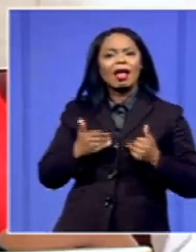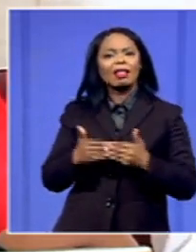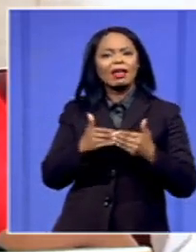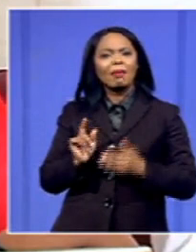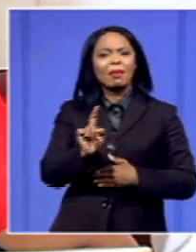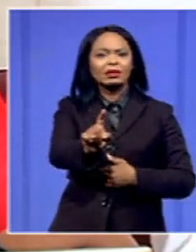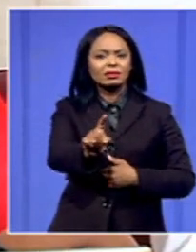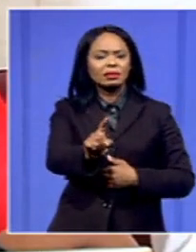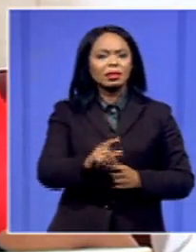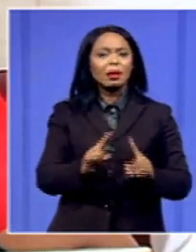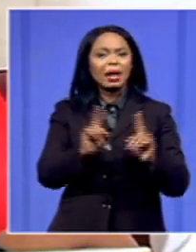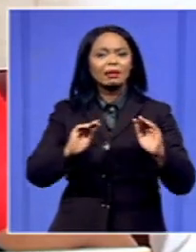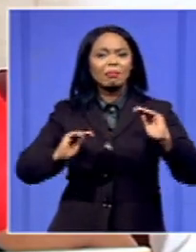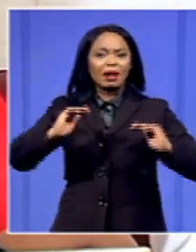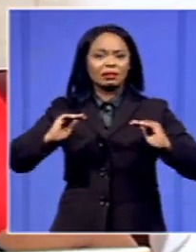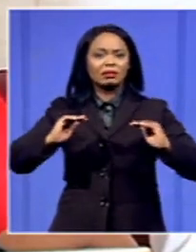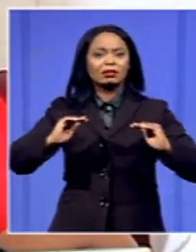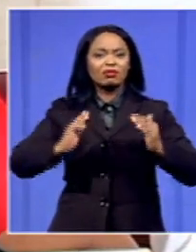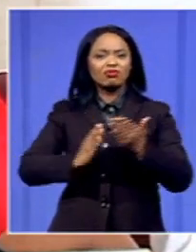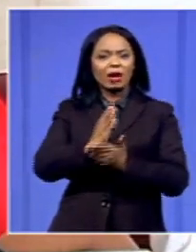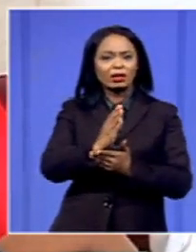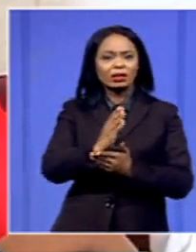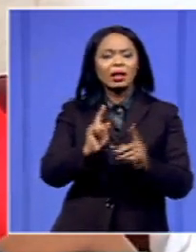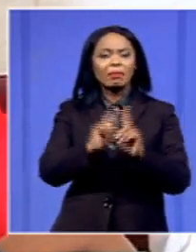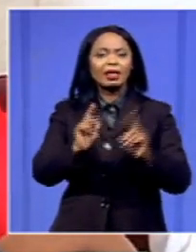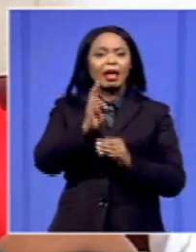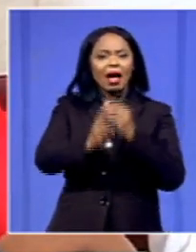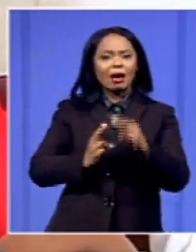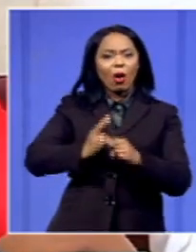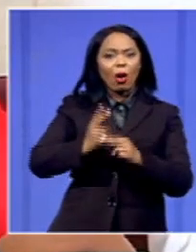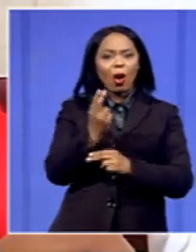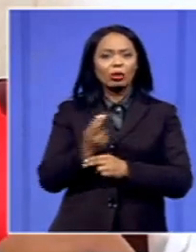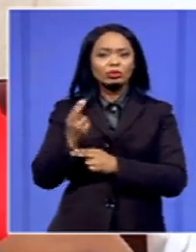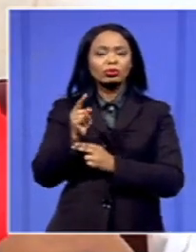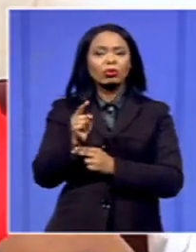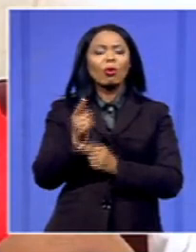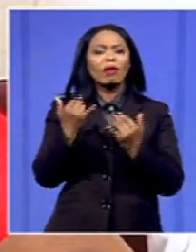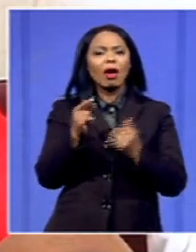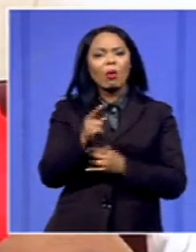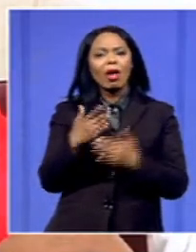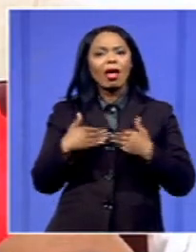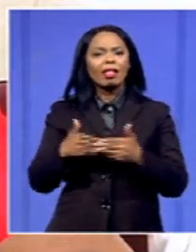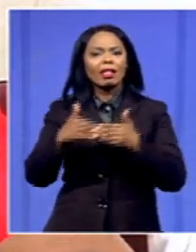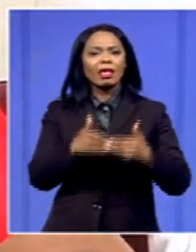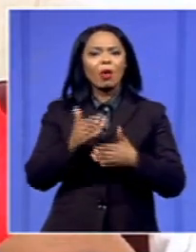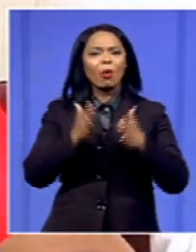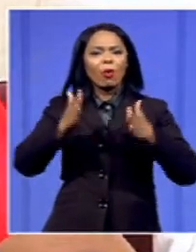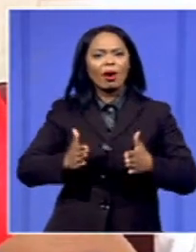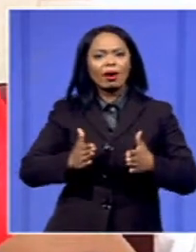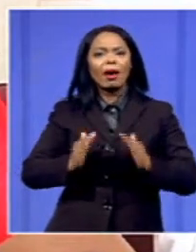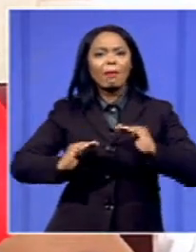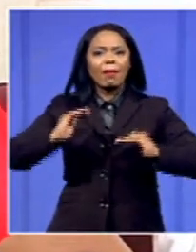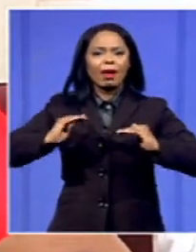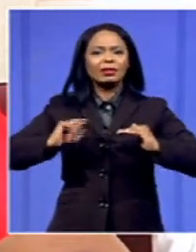as we balance that right, we must also venture into balancing the right of healthcare workers as workers in that they also